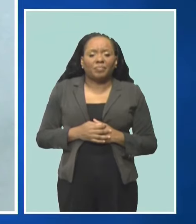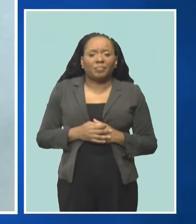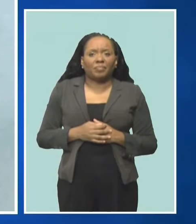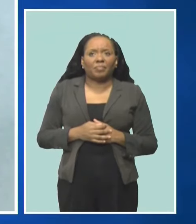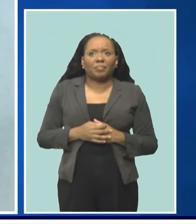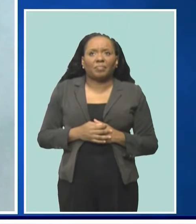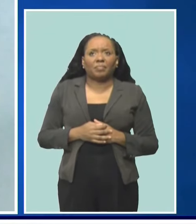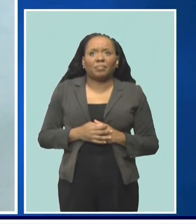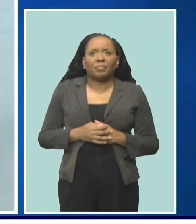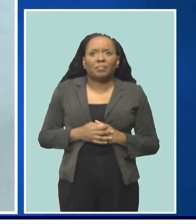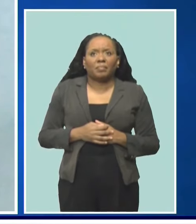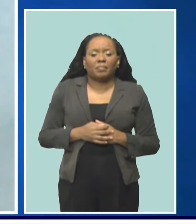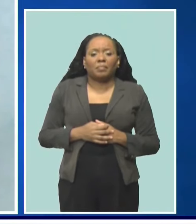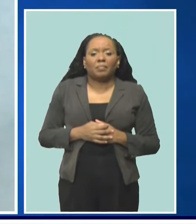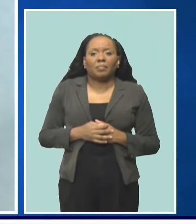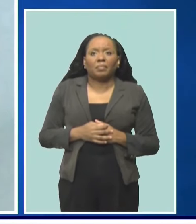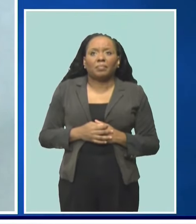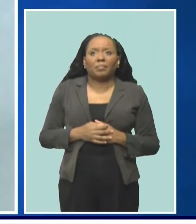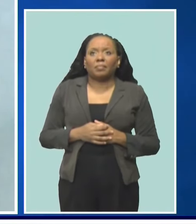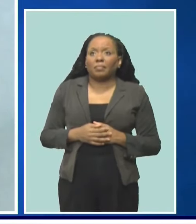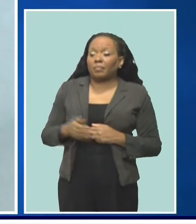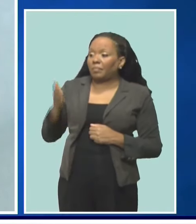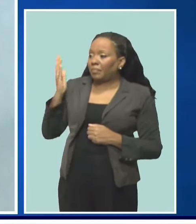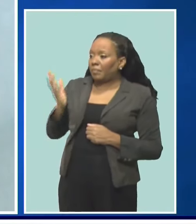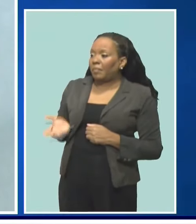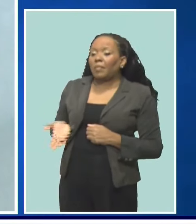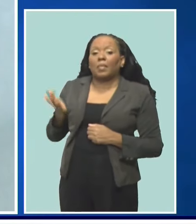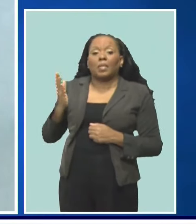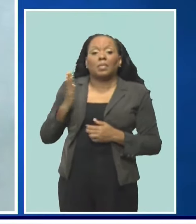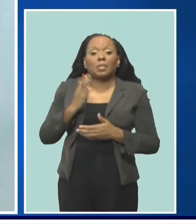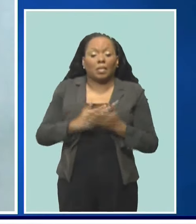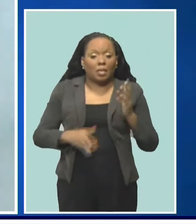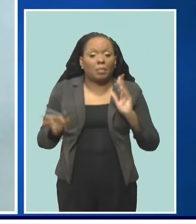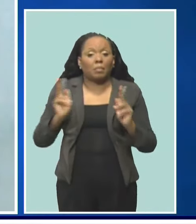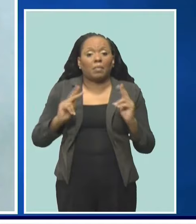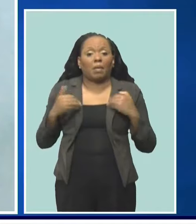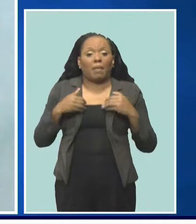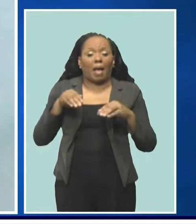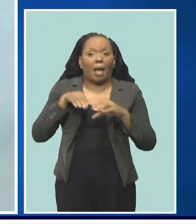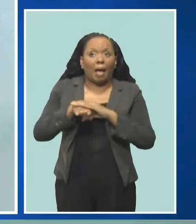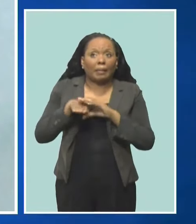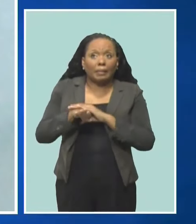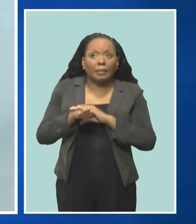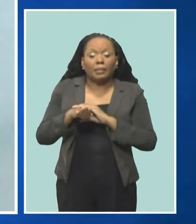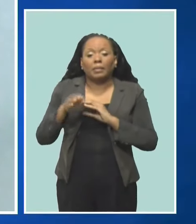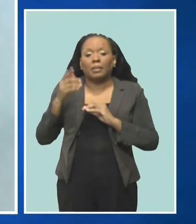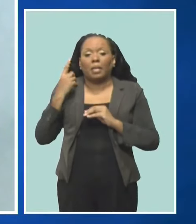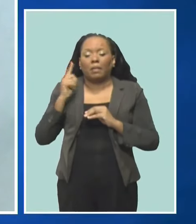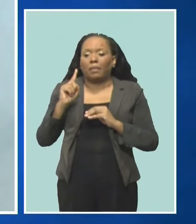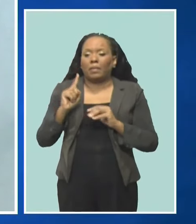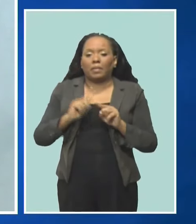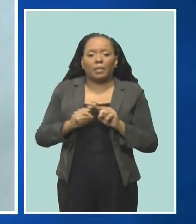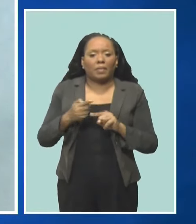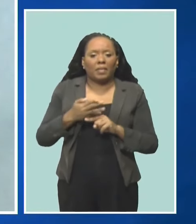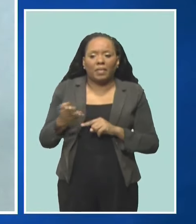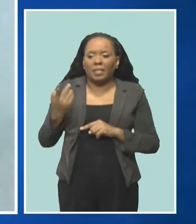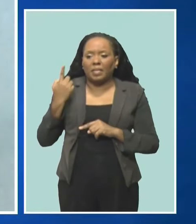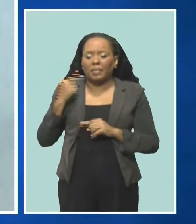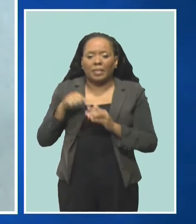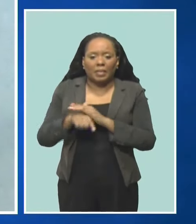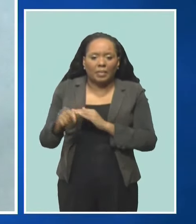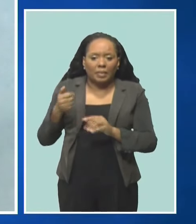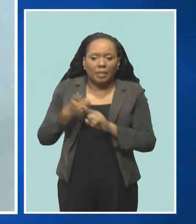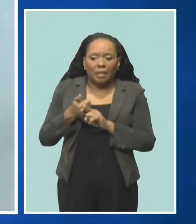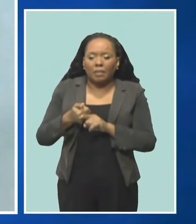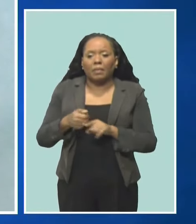meaning access persons having access to care. And some of the other factors were persons having an underlying illness. And the two